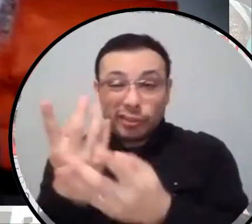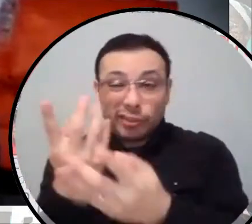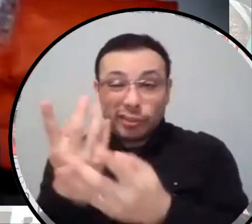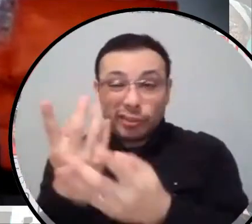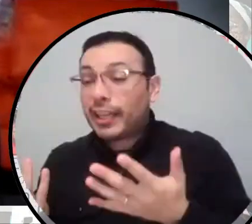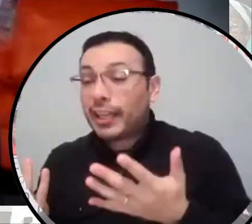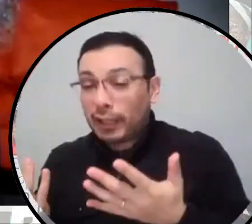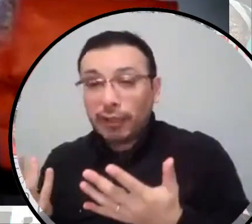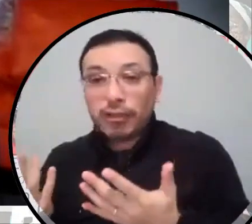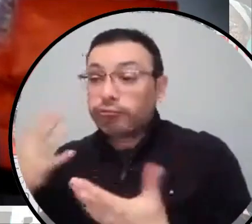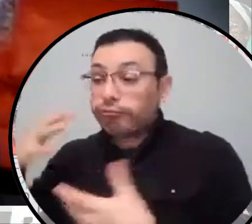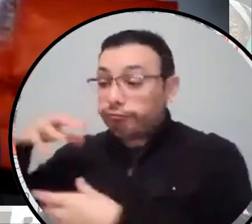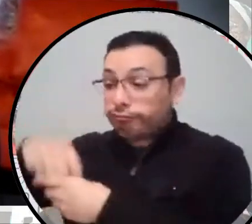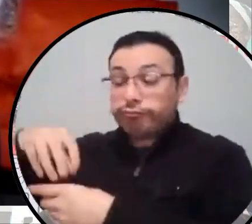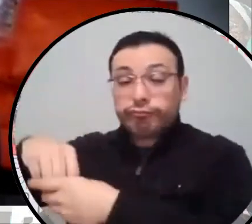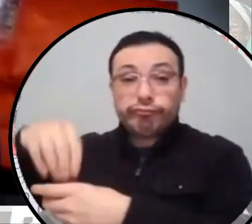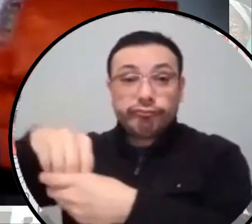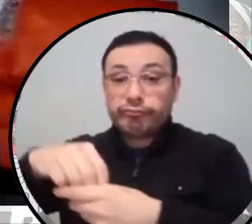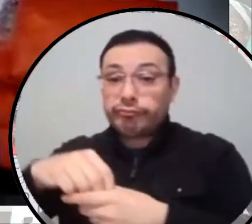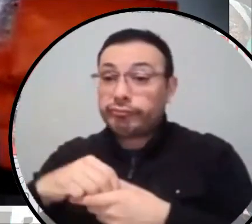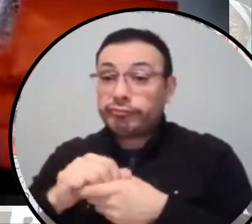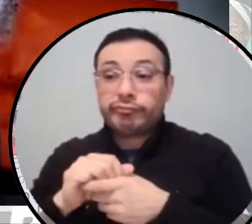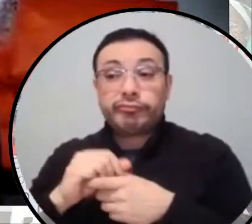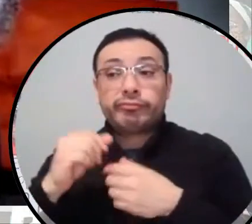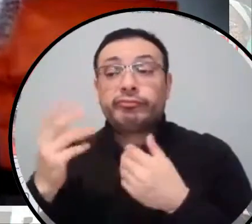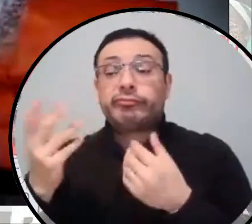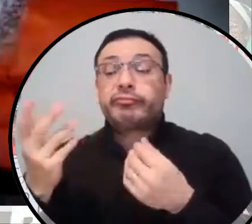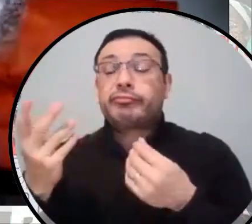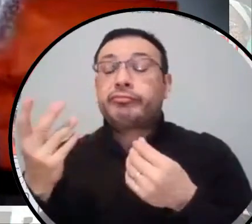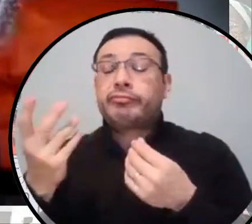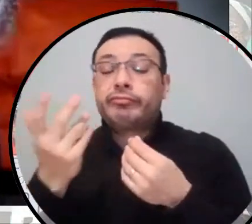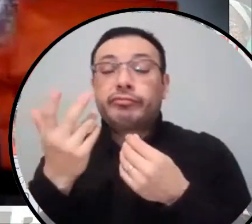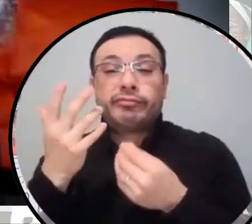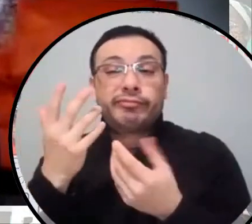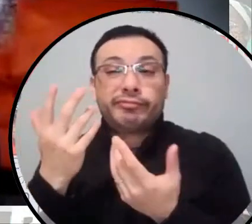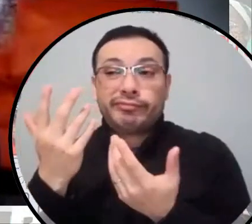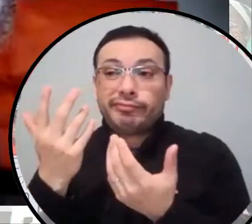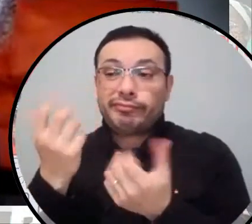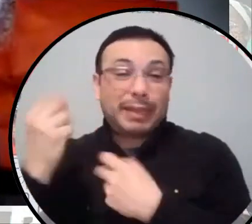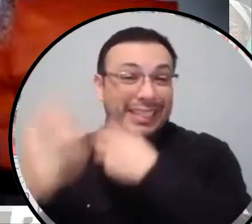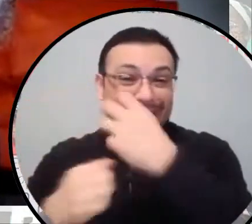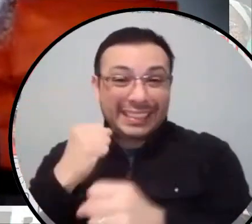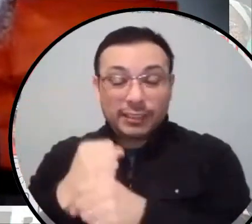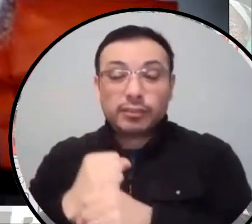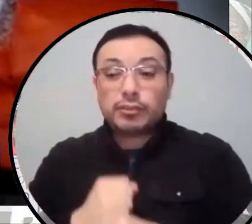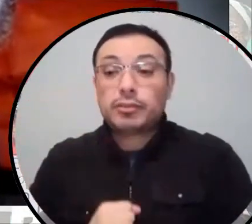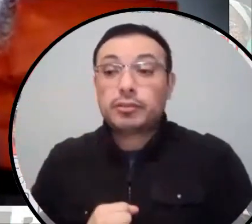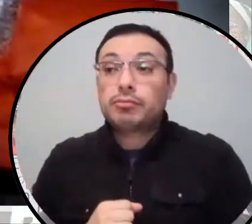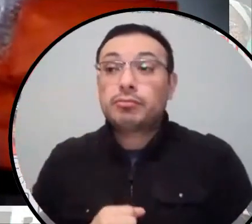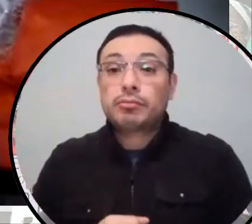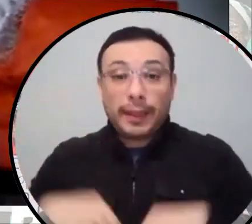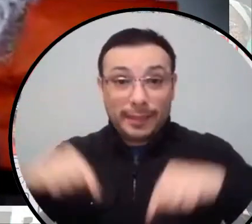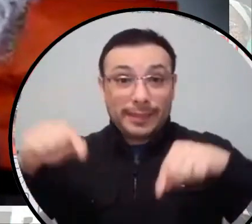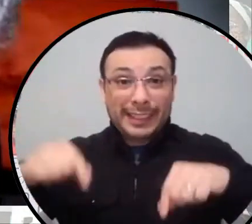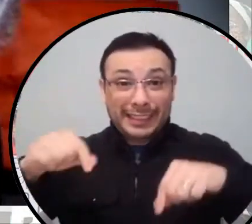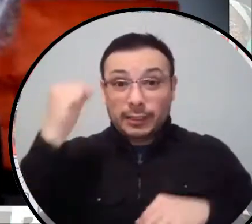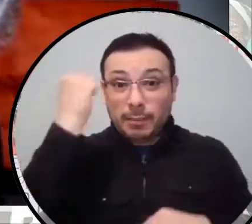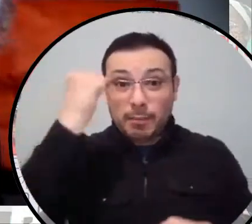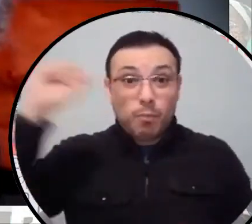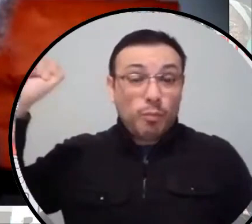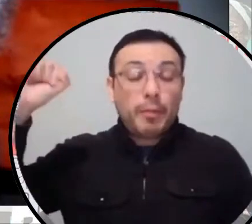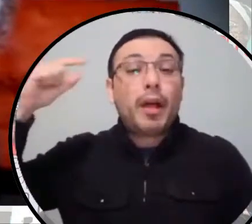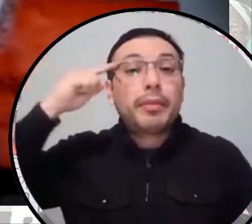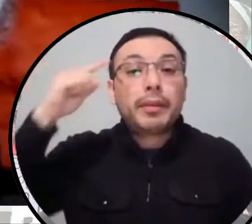some of us, you know, there are various dates we give to the prison abolition movement. Uh, many people, uh, start out by thinking about Attica